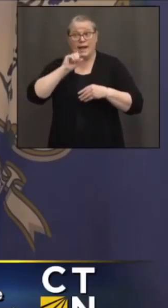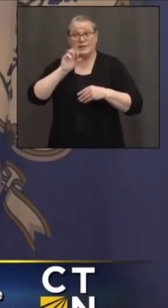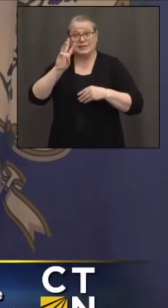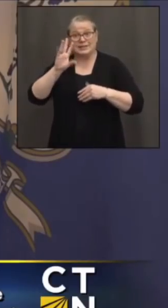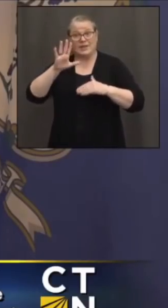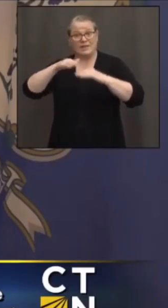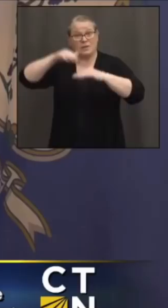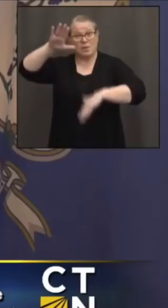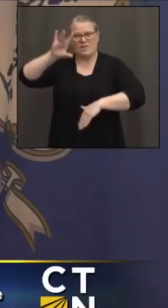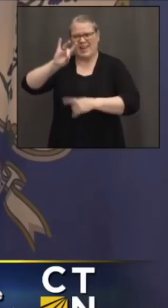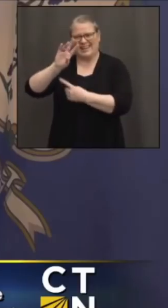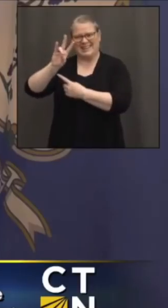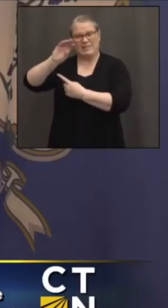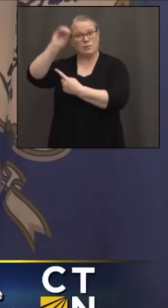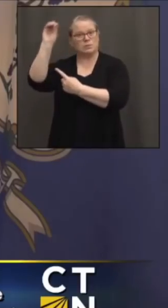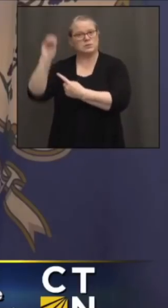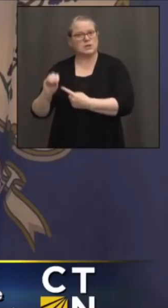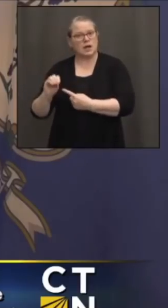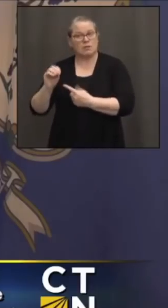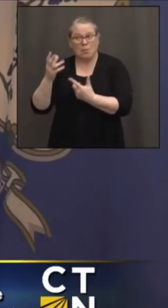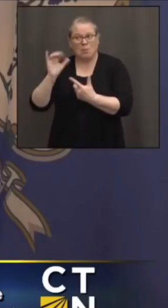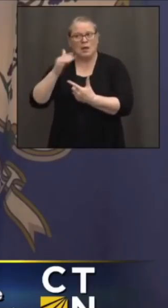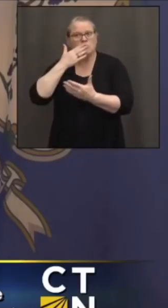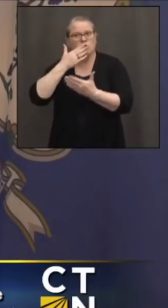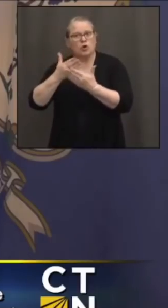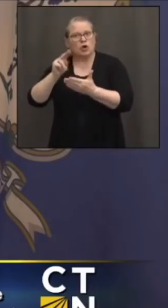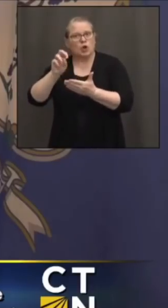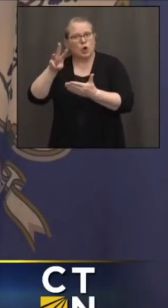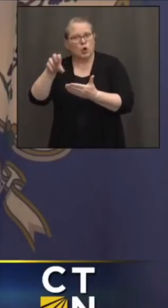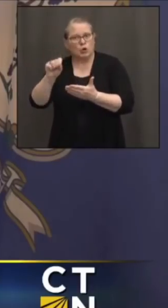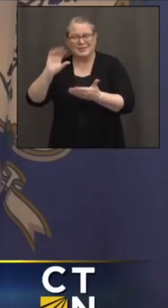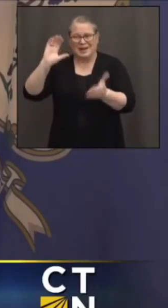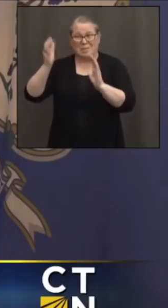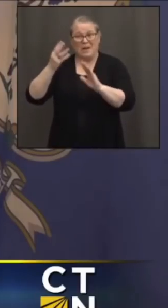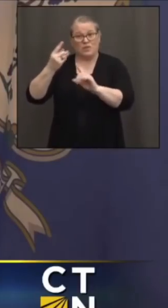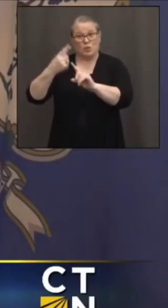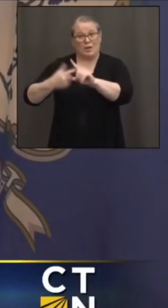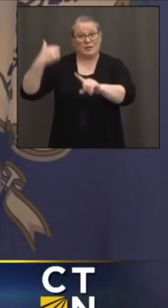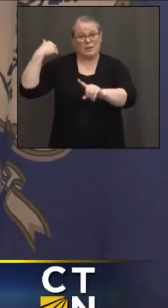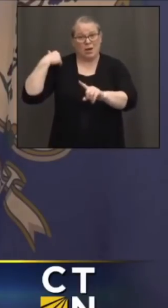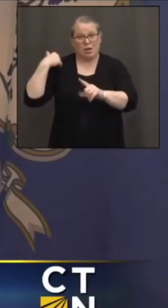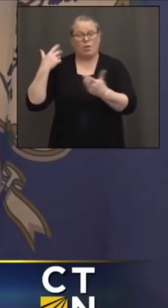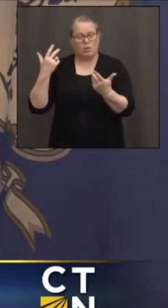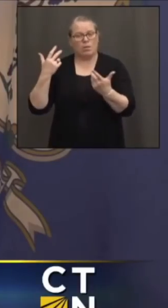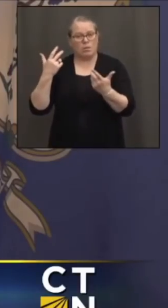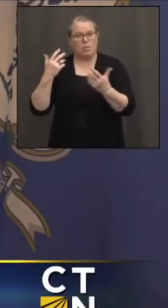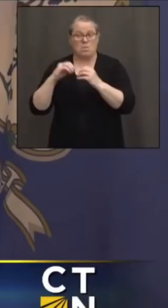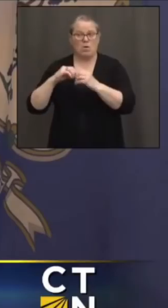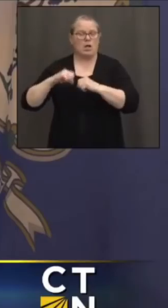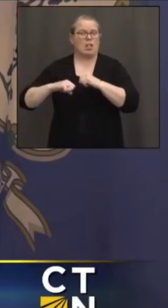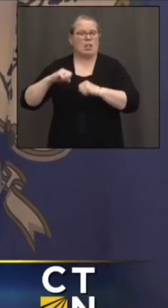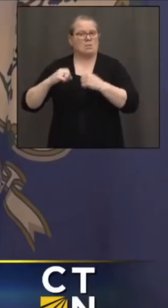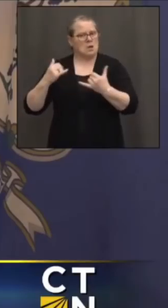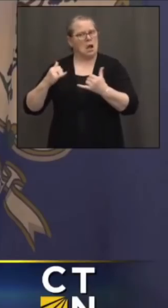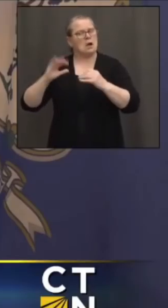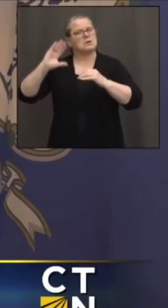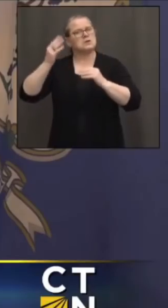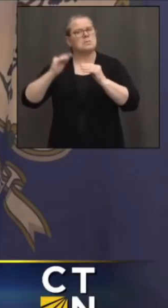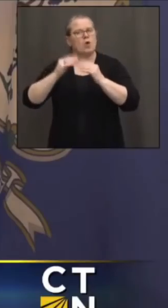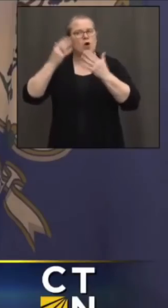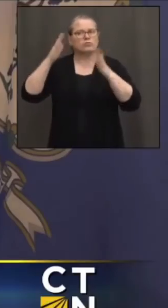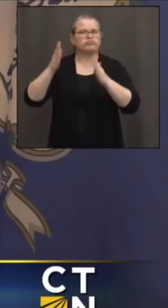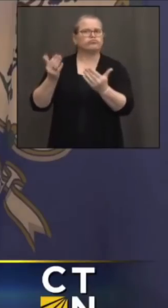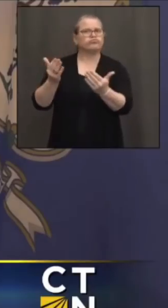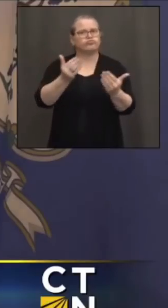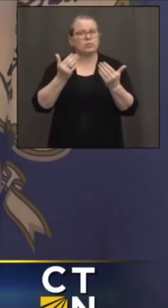good deal compared to where we thought we might be a few months ago. You know, I worry that right now the infection rate is highest